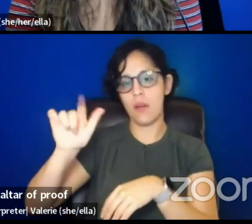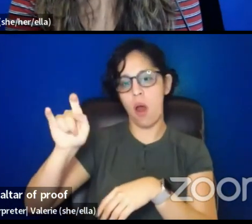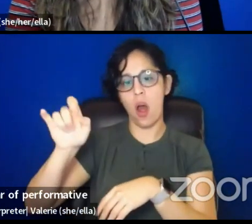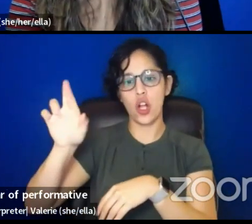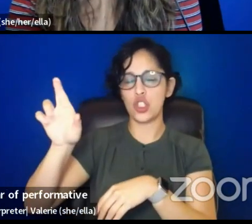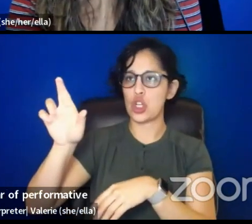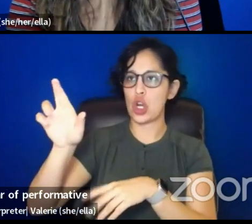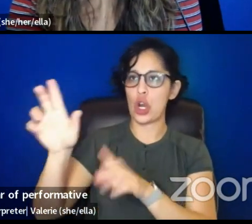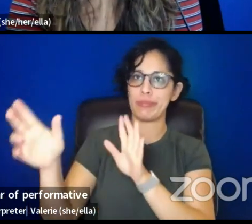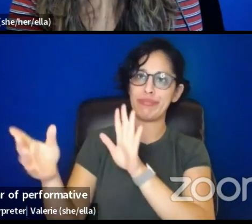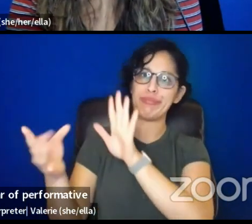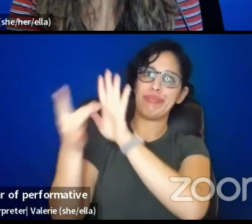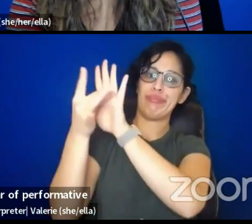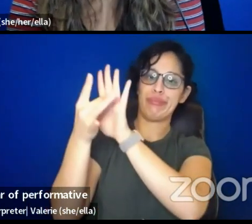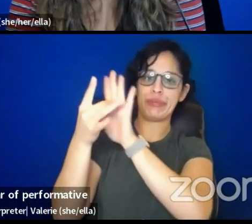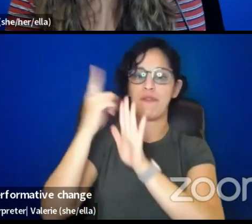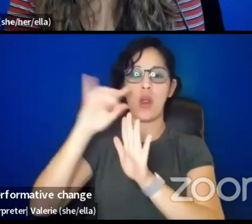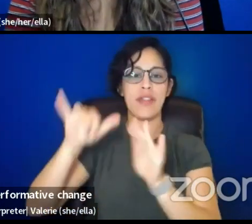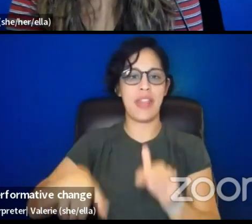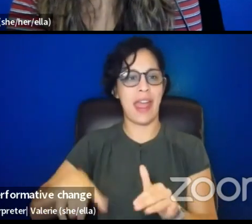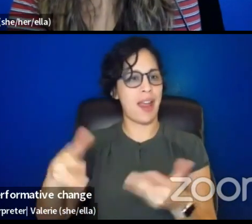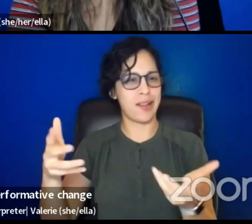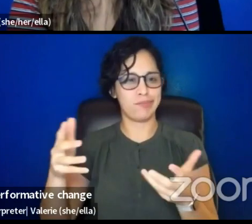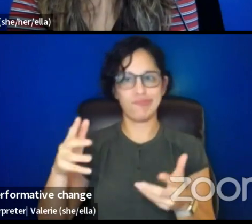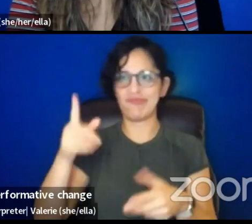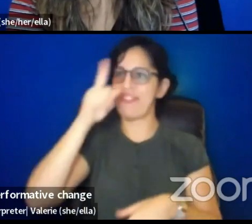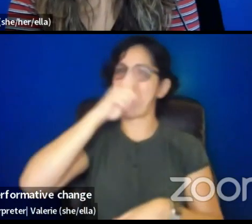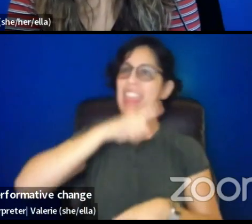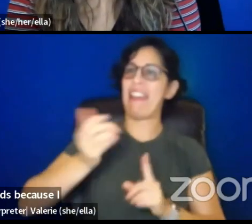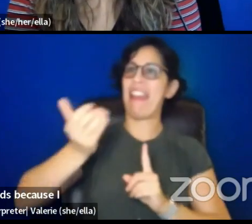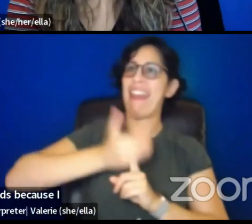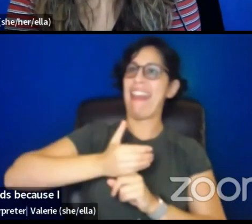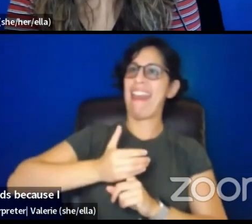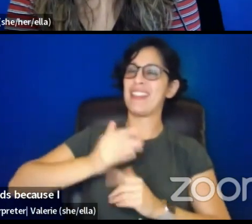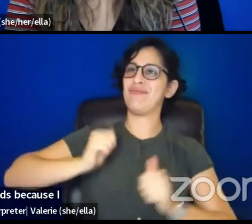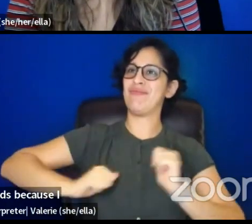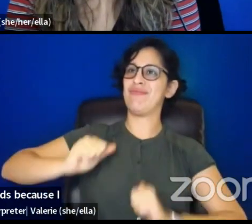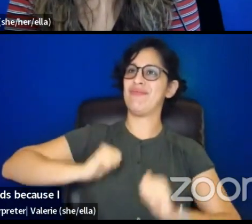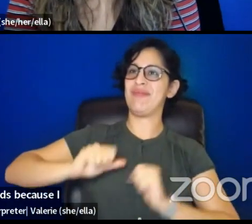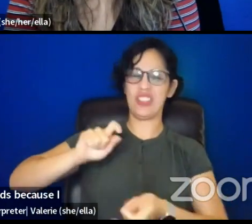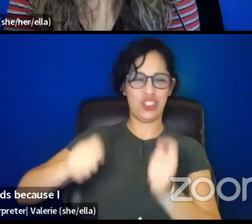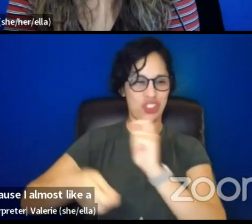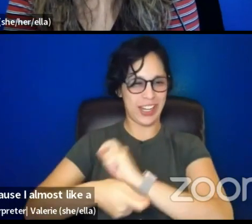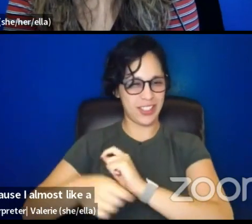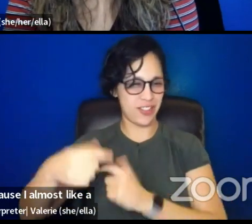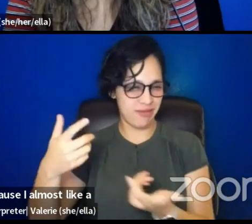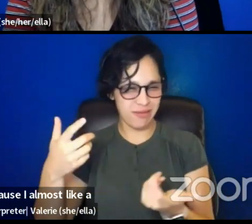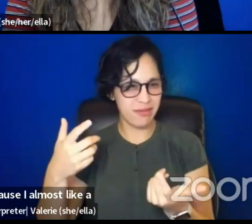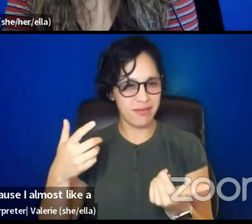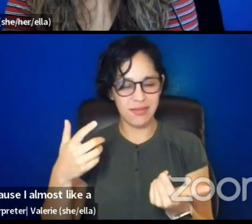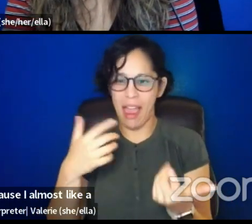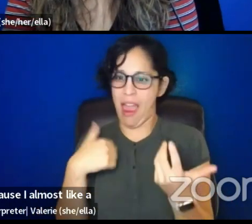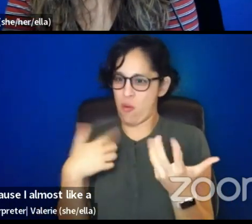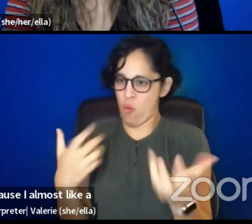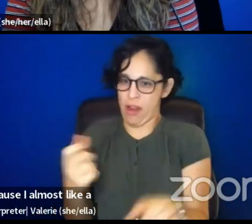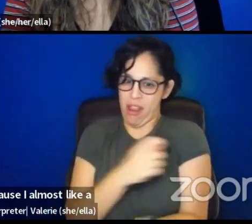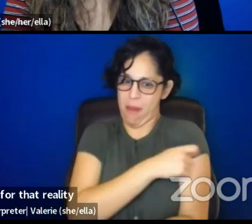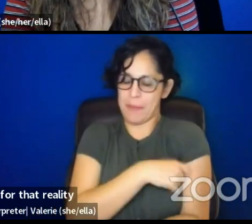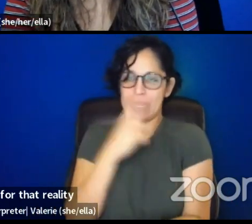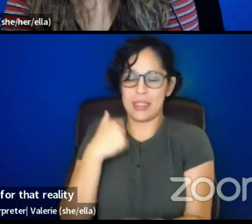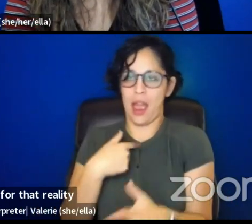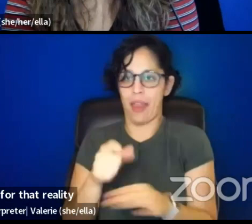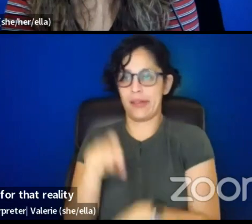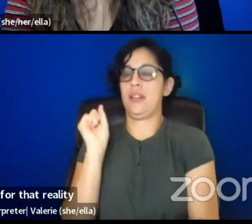Can I just live in the space please? Because I almost like fell out of my chair. Thank you for that reality.